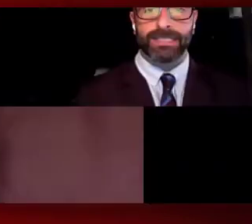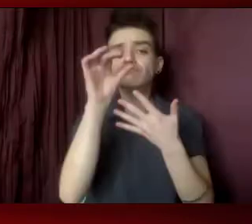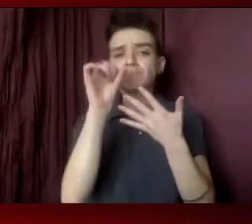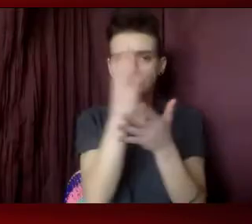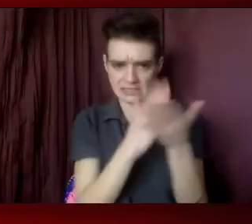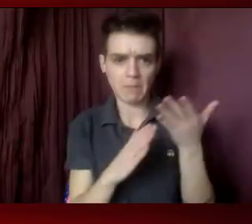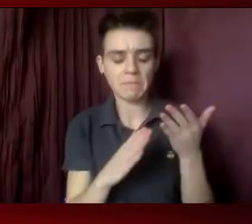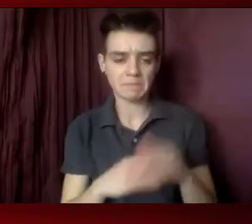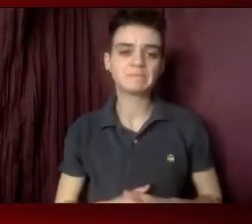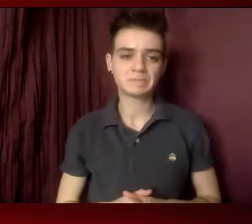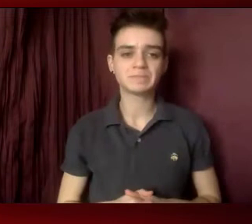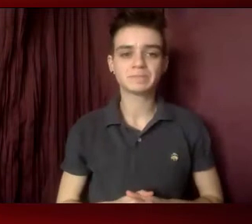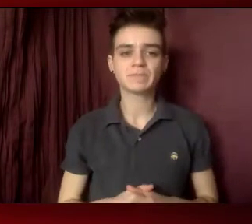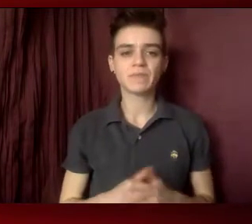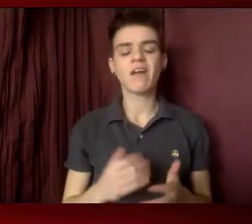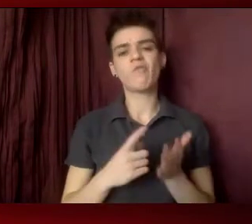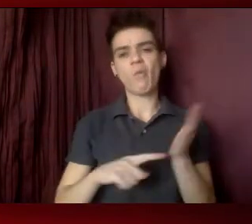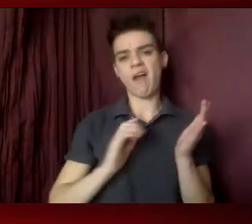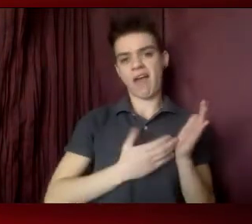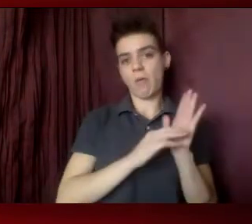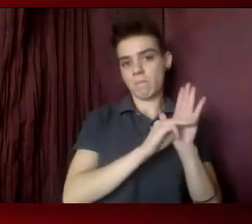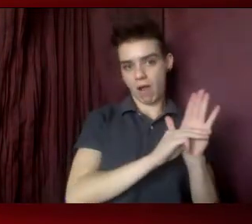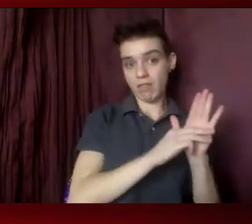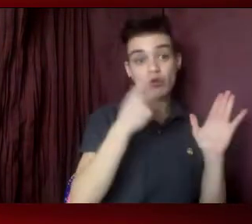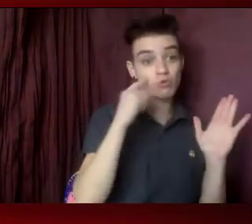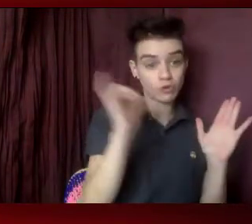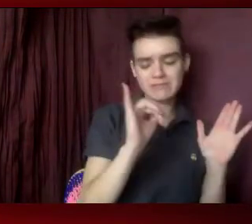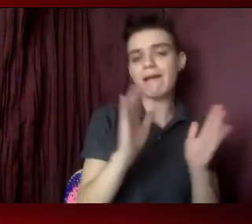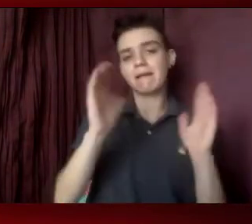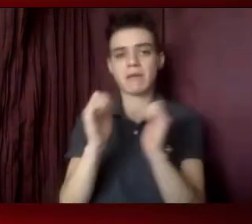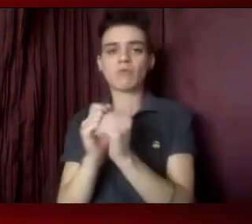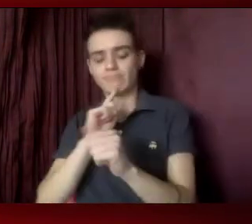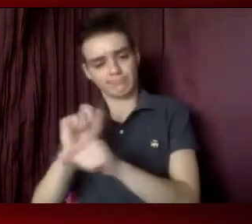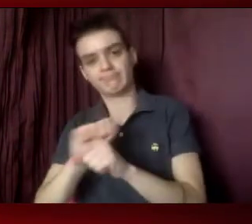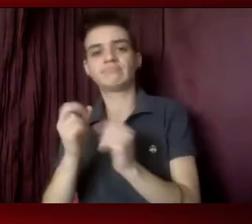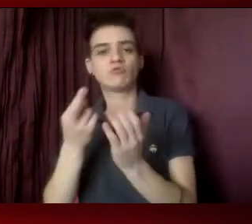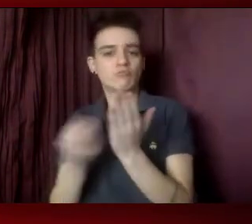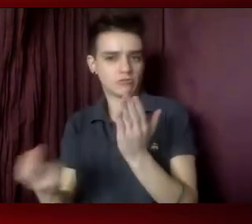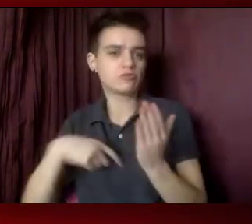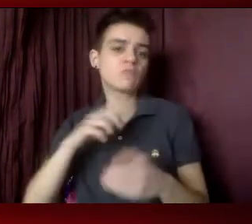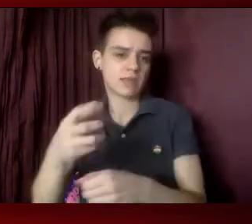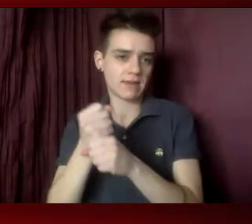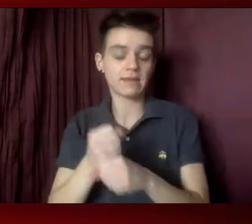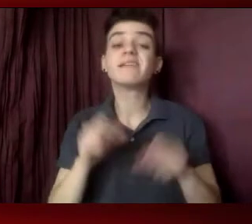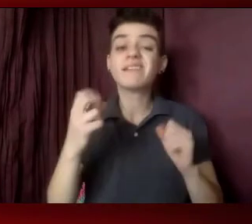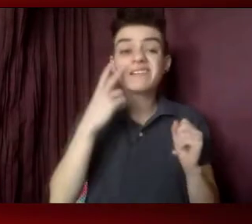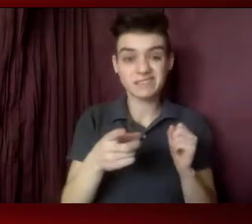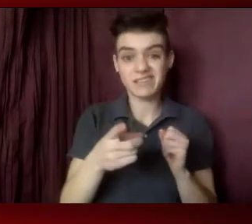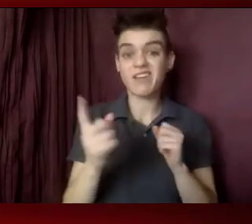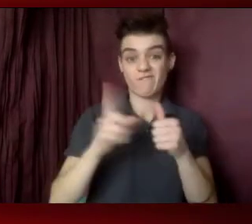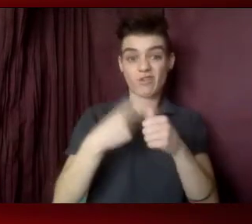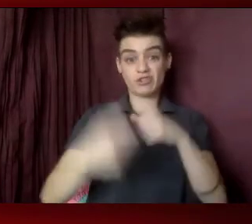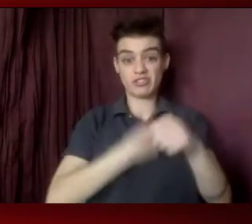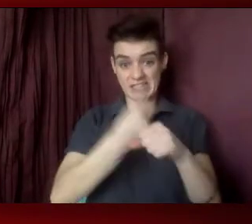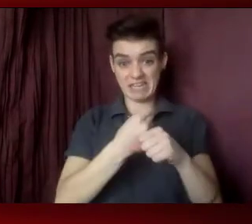as to what our modeling has been compared to what the resources are that we're getting. So you can see that in year one of the